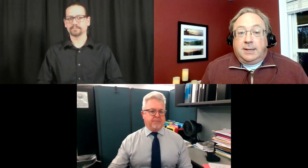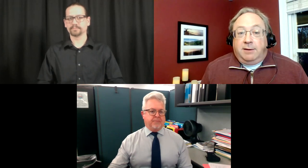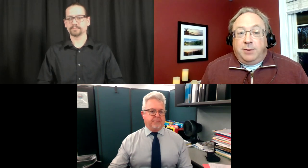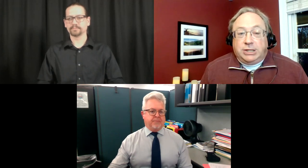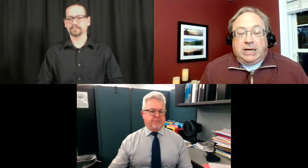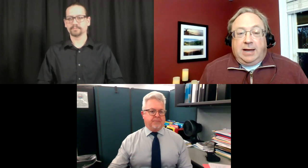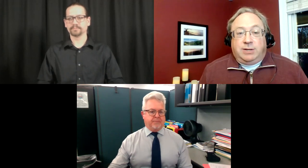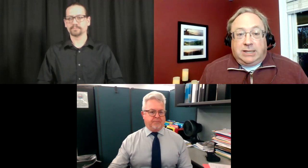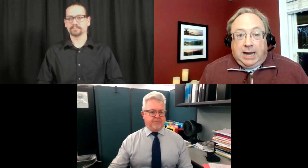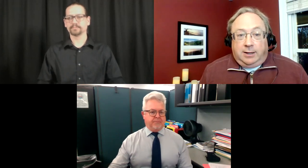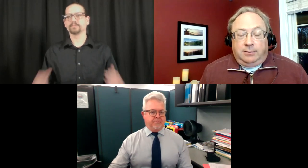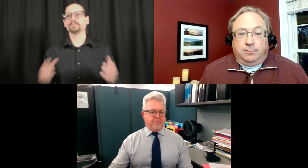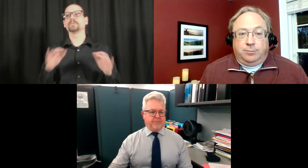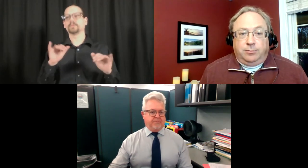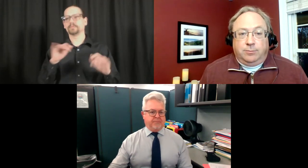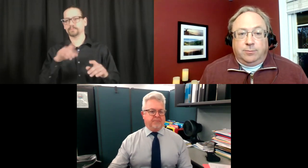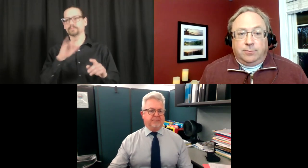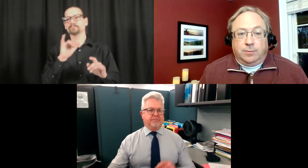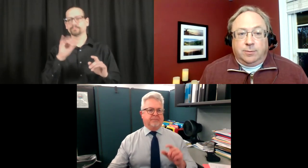based on the information i have today